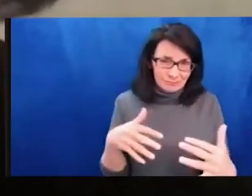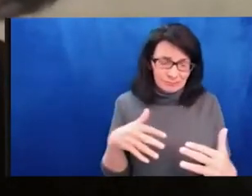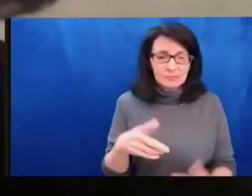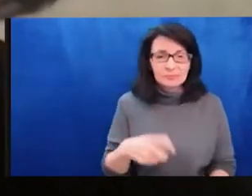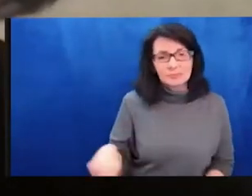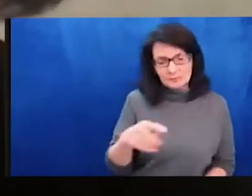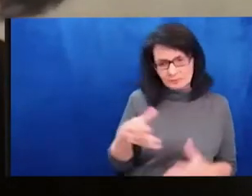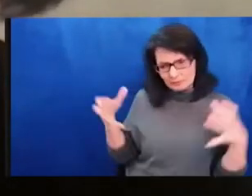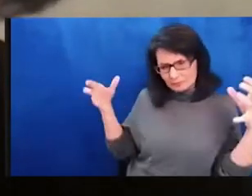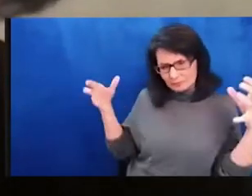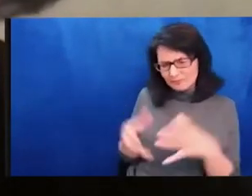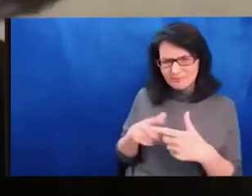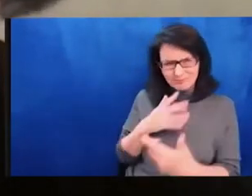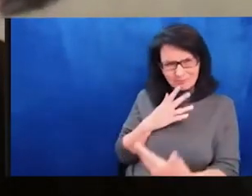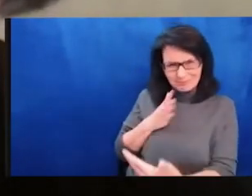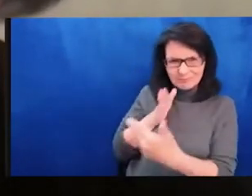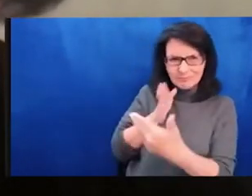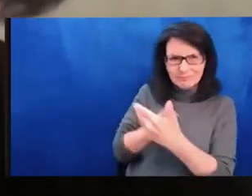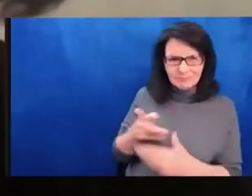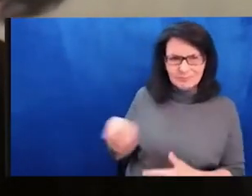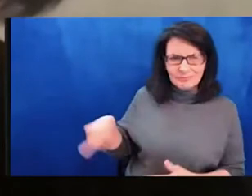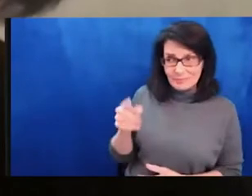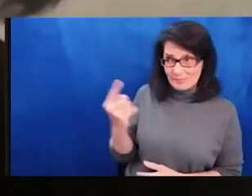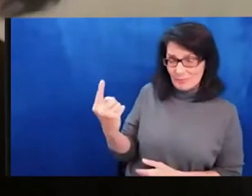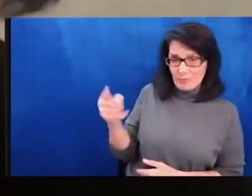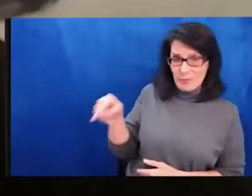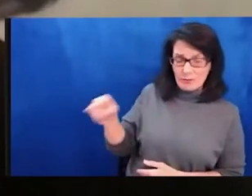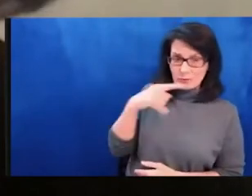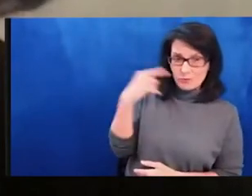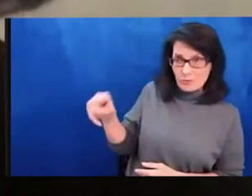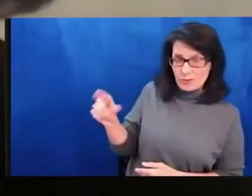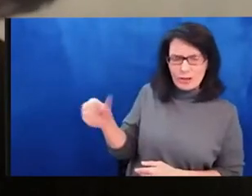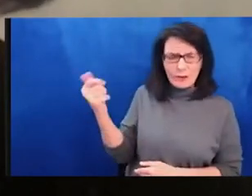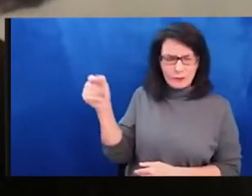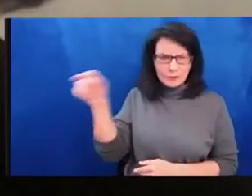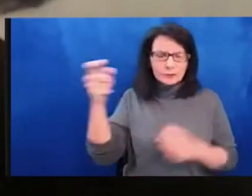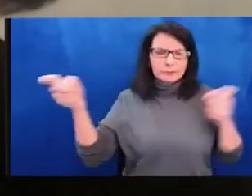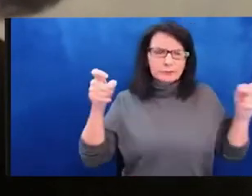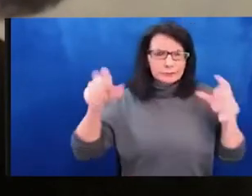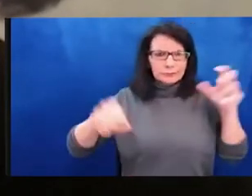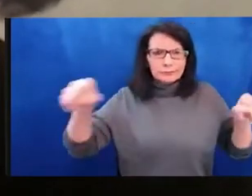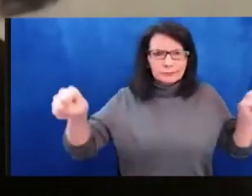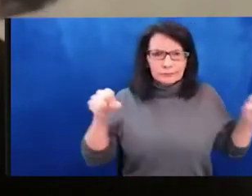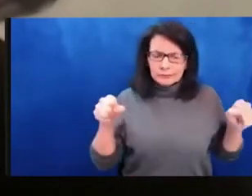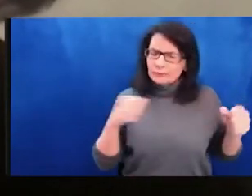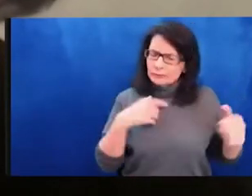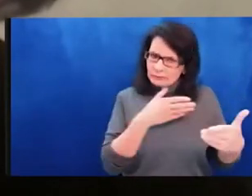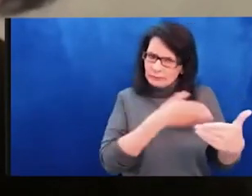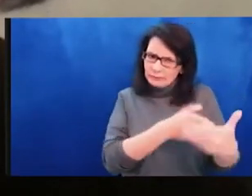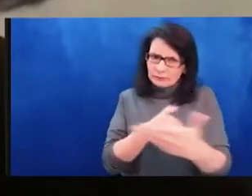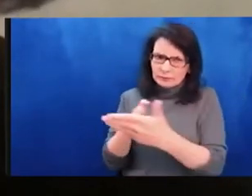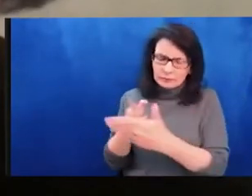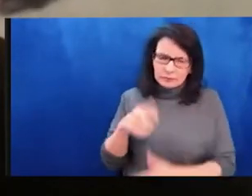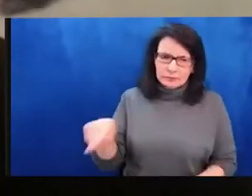in any way that you can of the art and cultural community and all those bearing the brunt of this aggression. In these